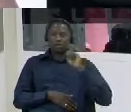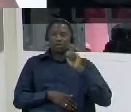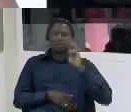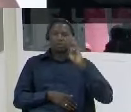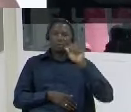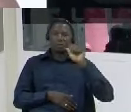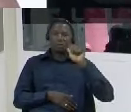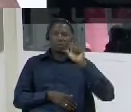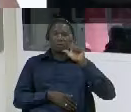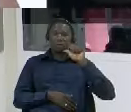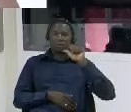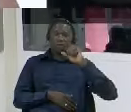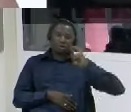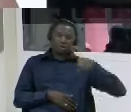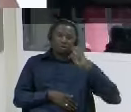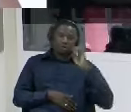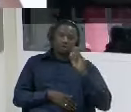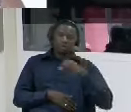abroad